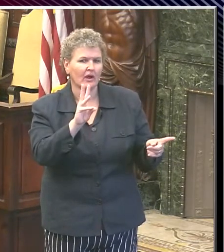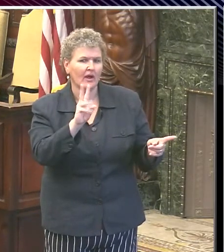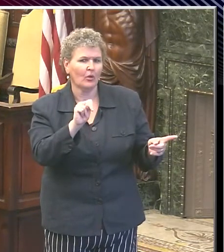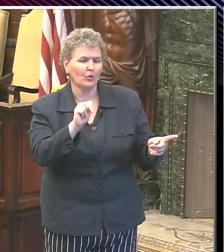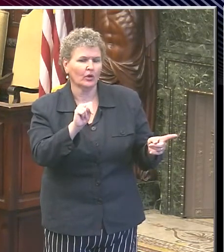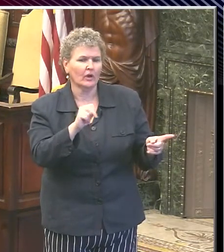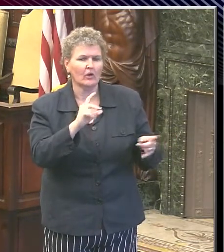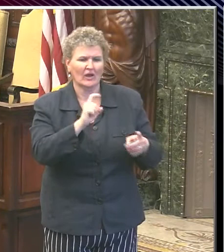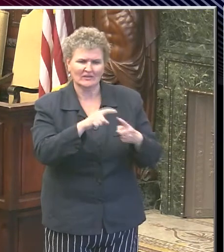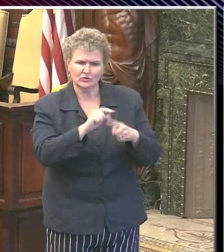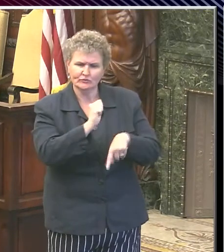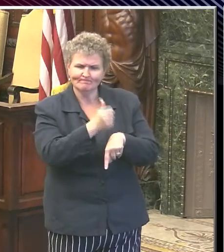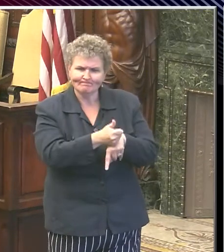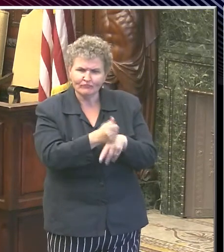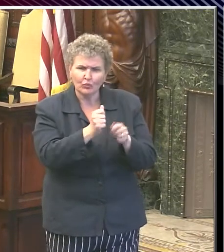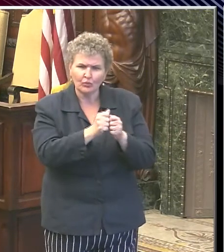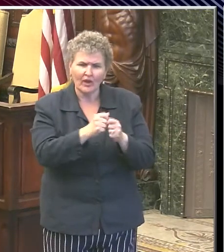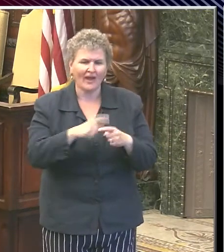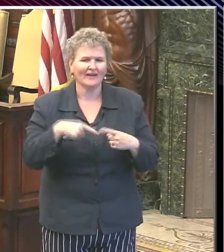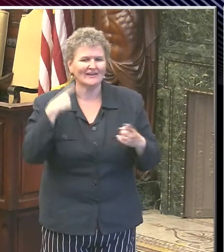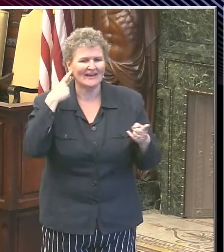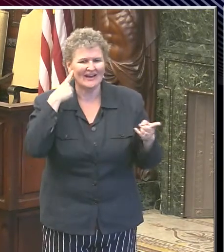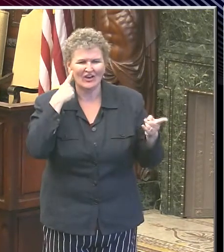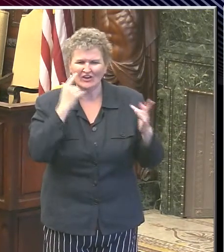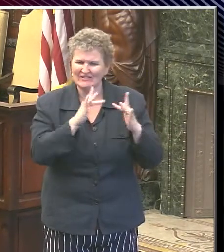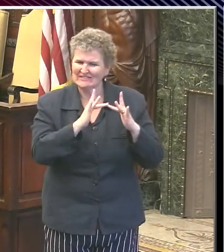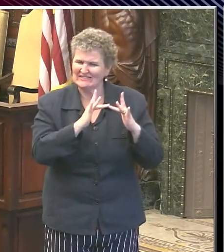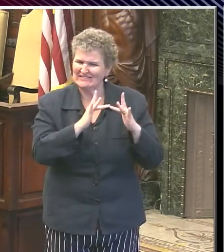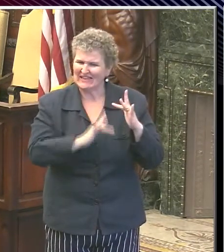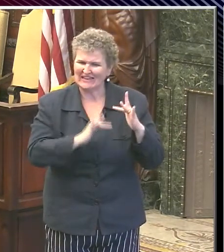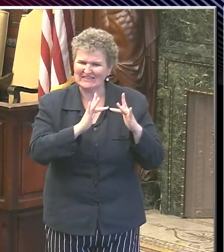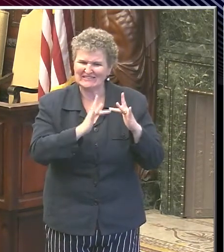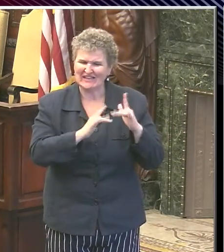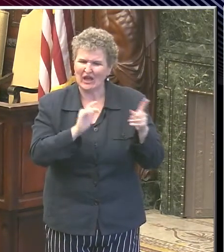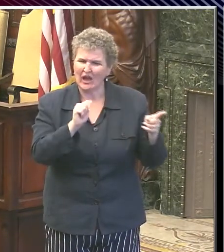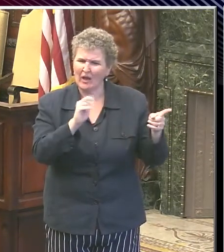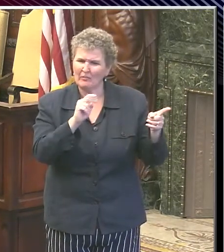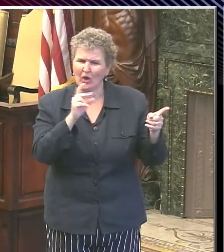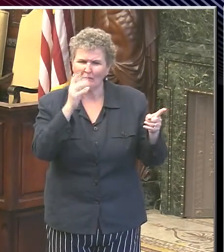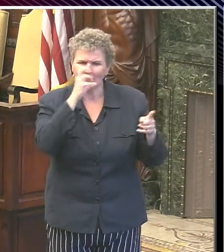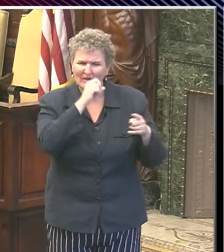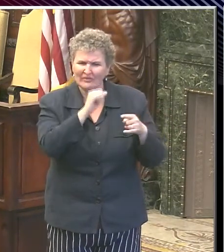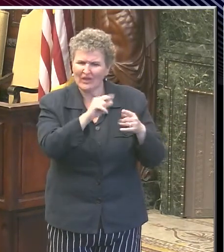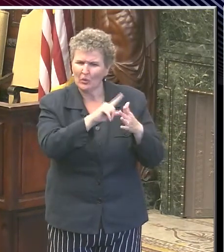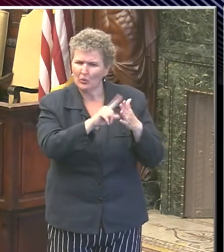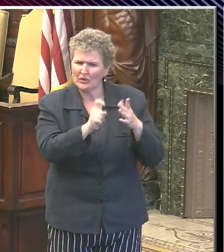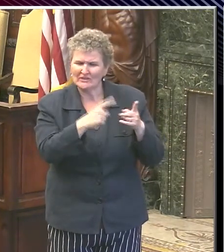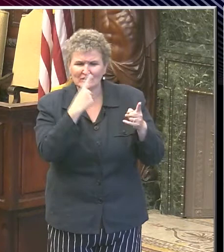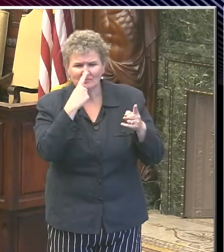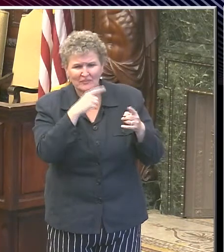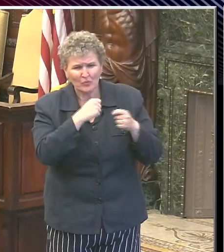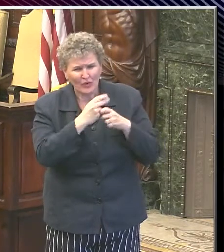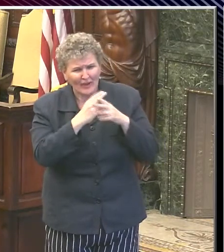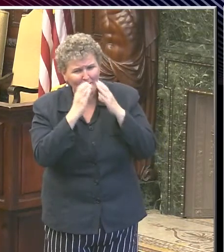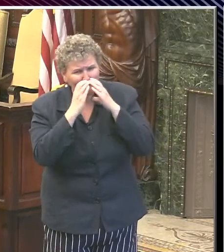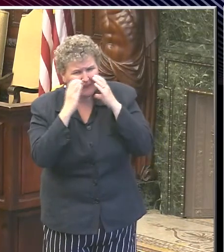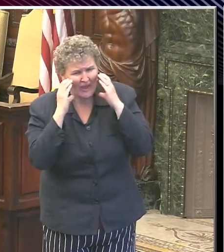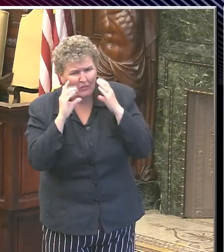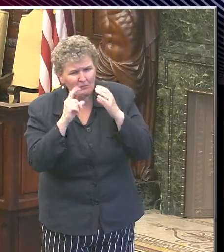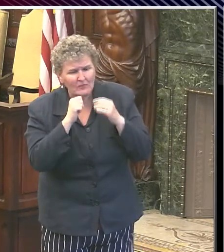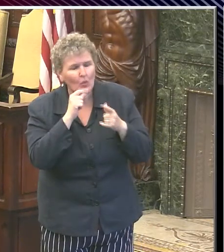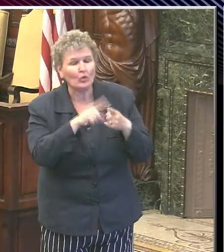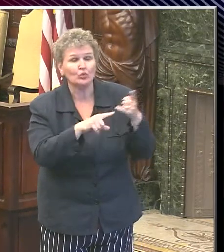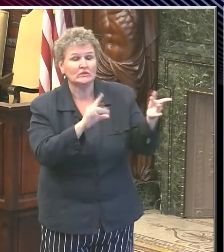very, and I couldn't hear you because it cut off a little bit, Armando. Did you ask a question about the mask-wearing guidance for pre-K?